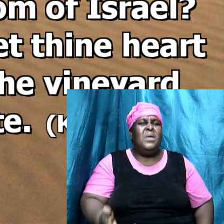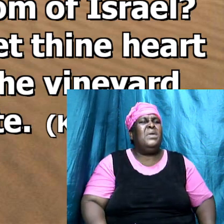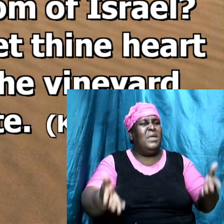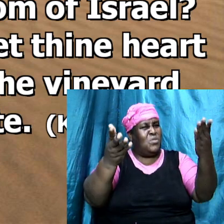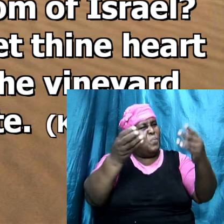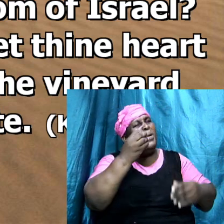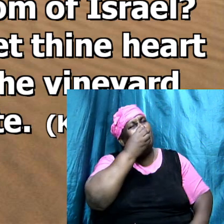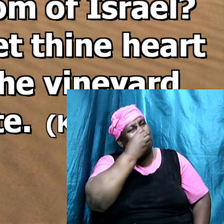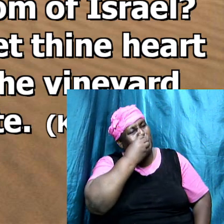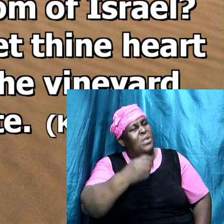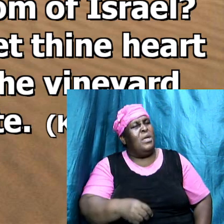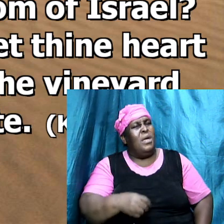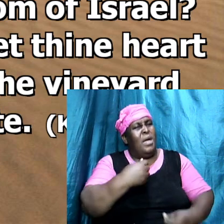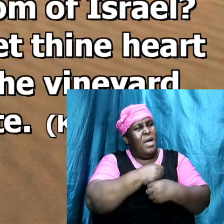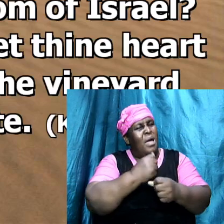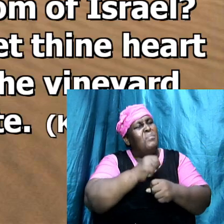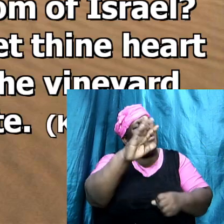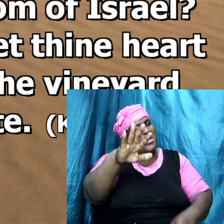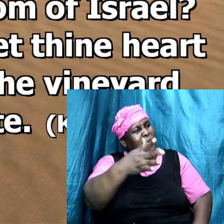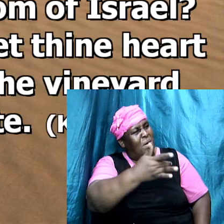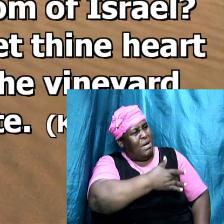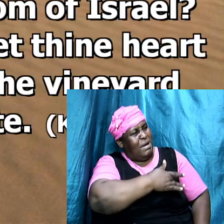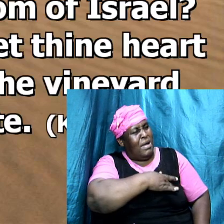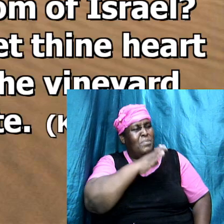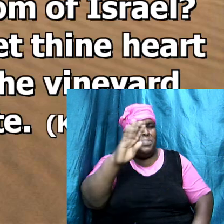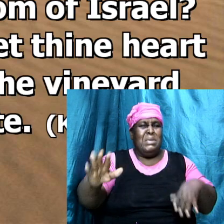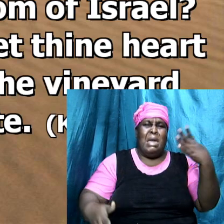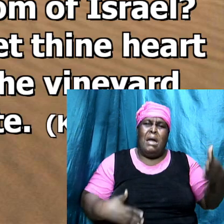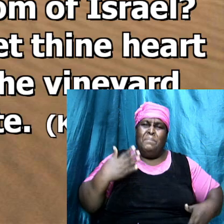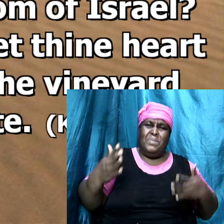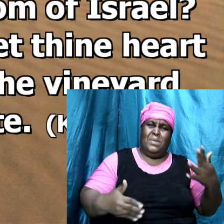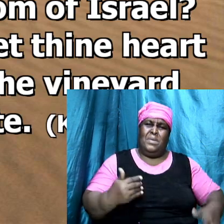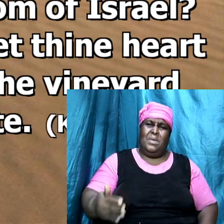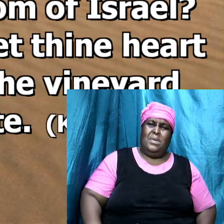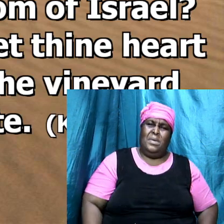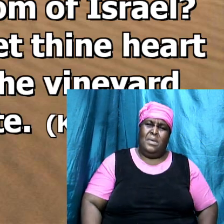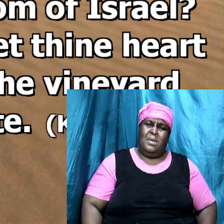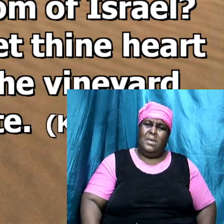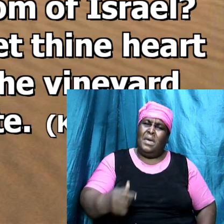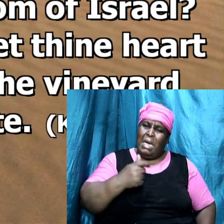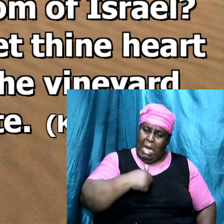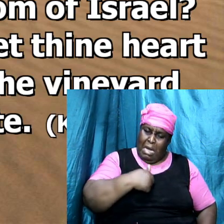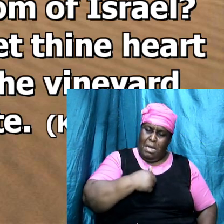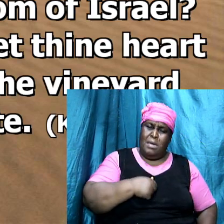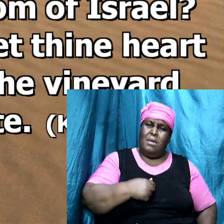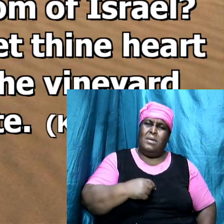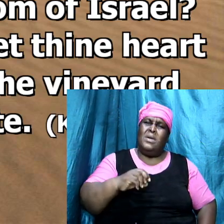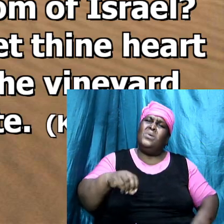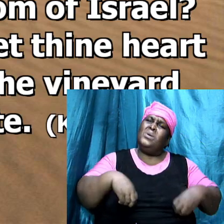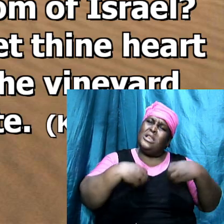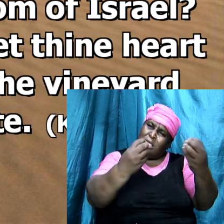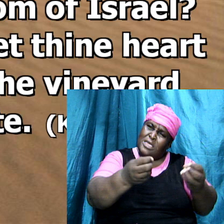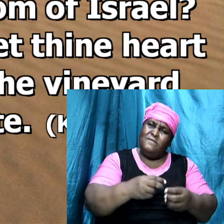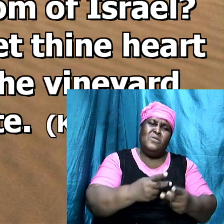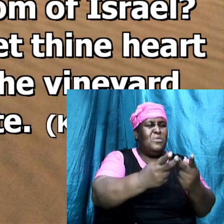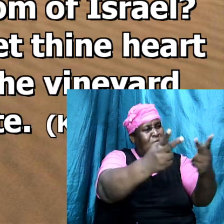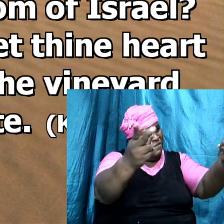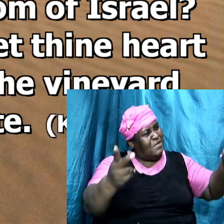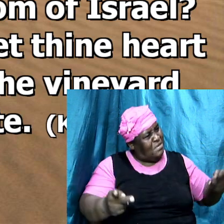and let thine heart be merry I will give thee the vineyard of Naboth the Jezreelite